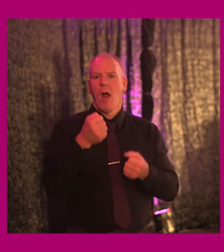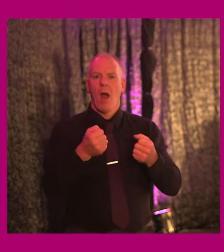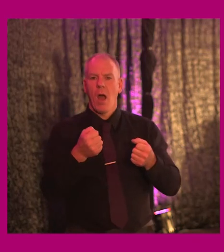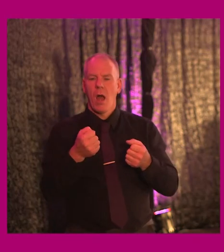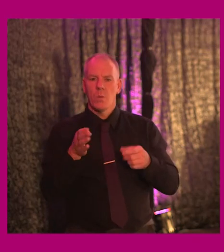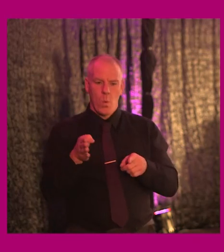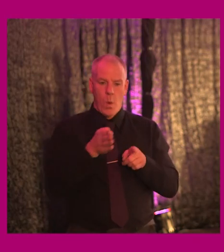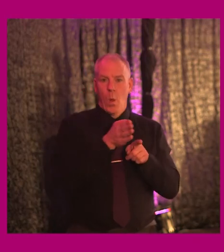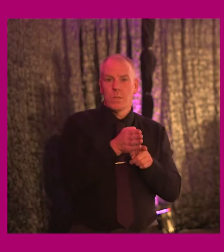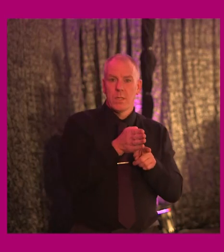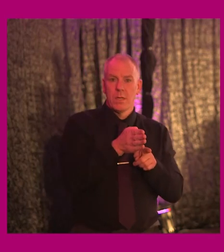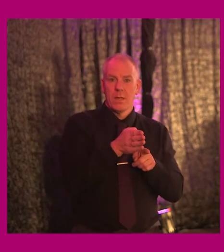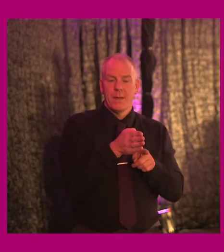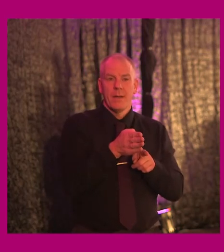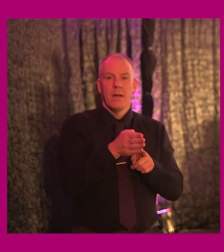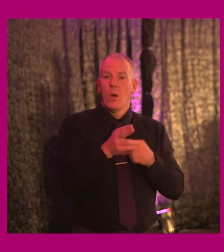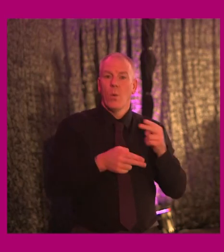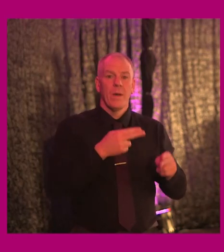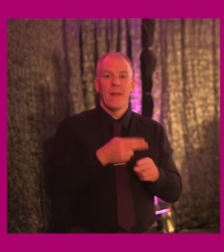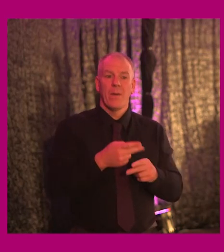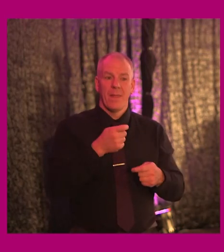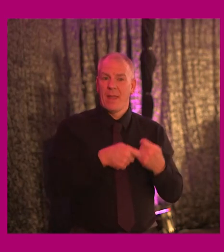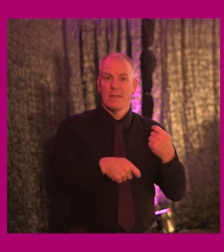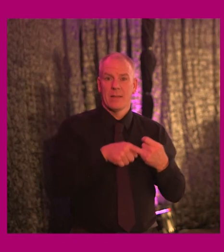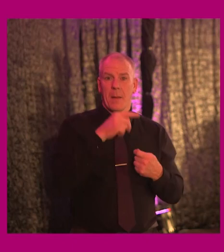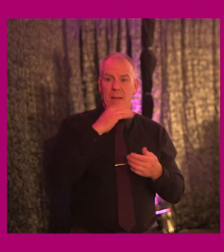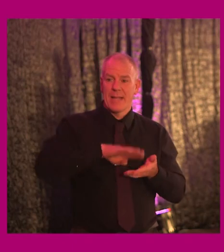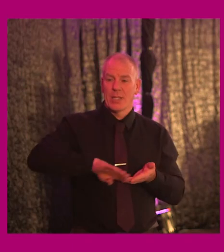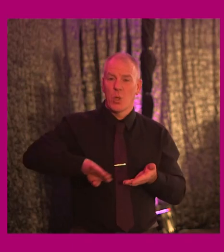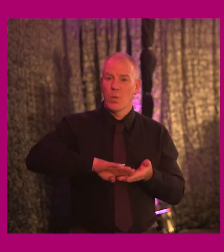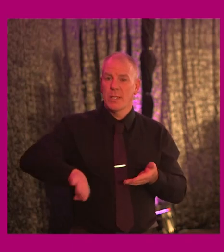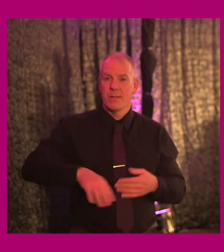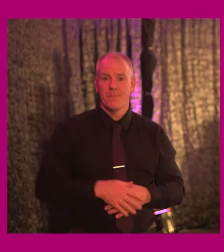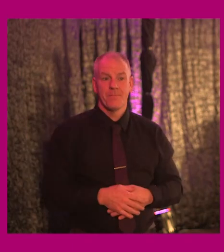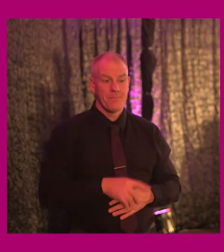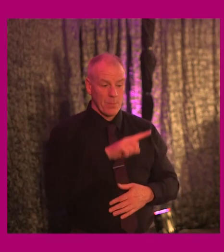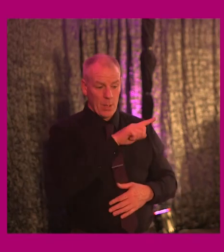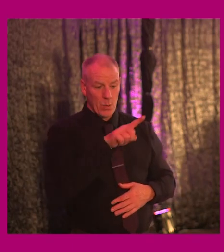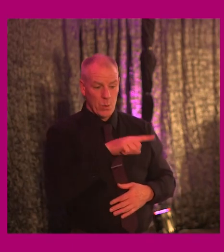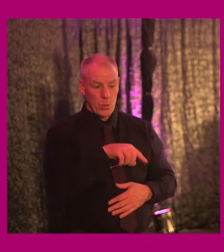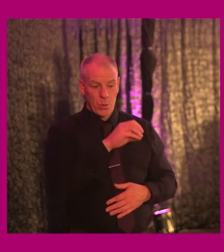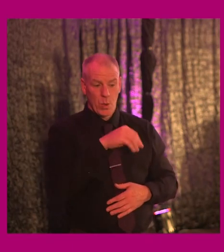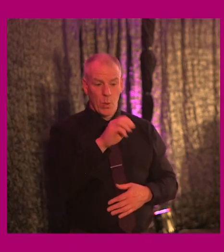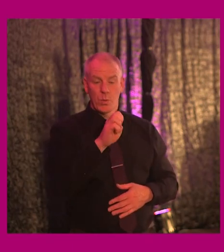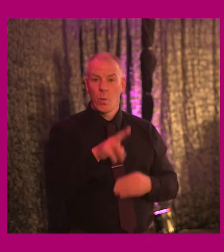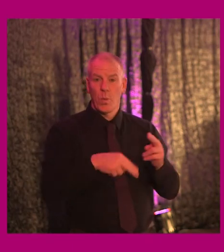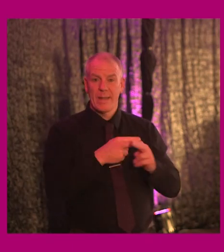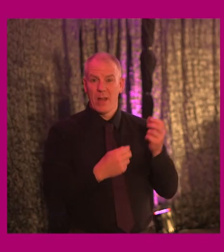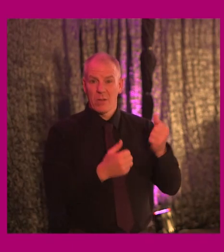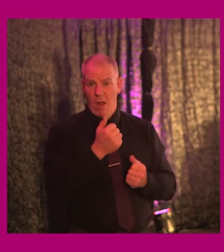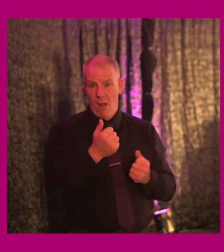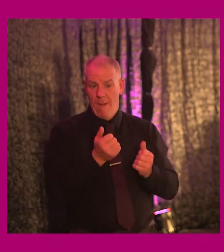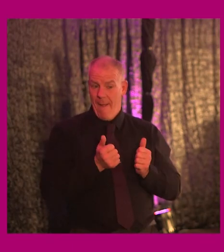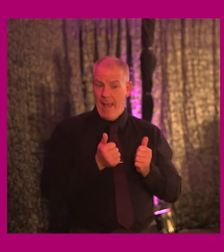close to places. Otherwise, we're just excluded. So these zones, do they enable or further disable people